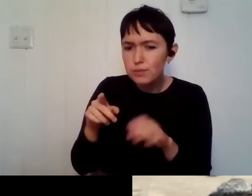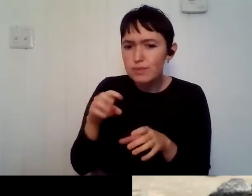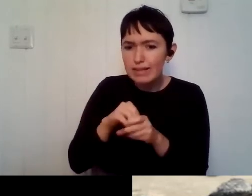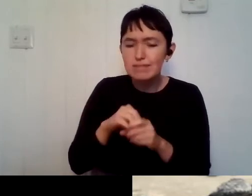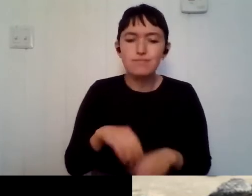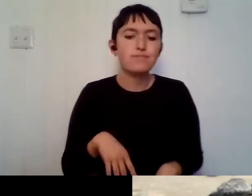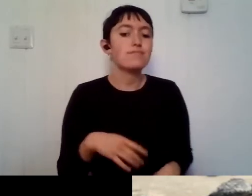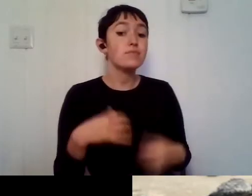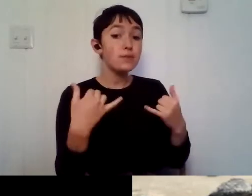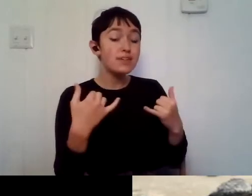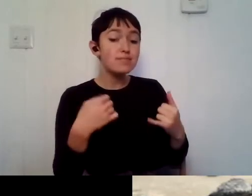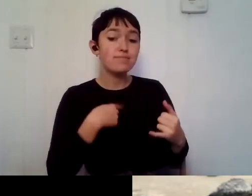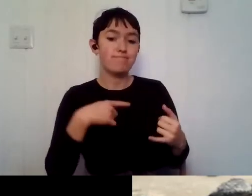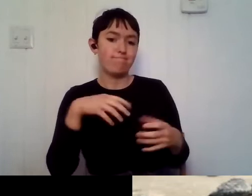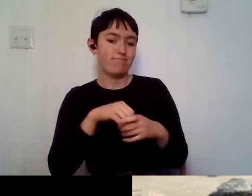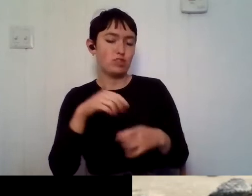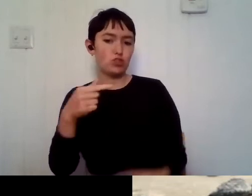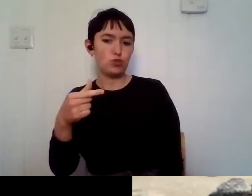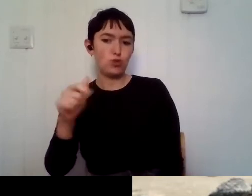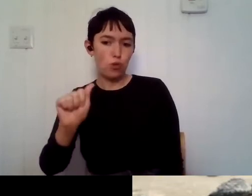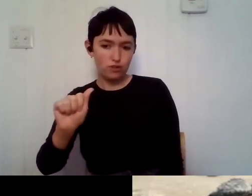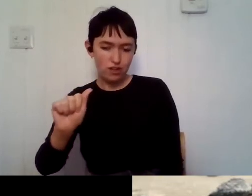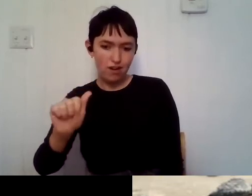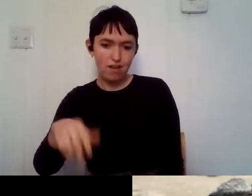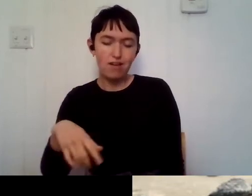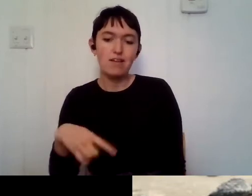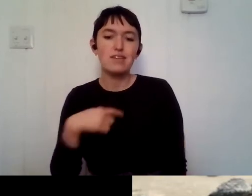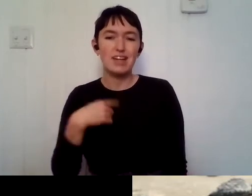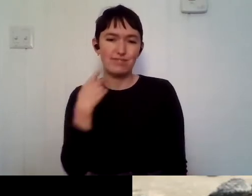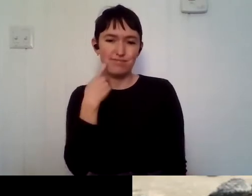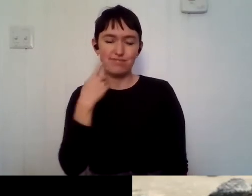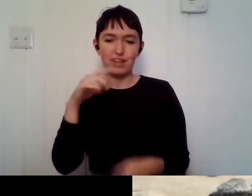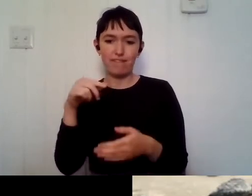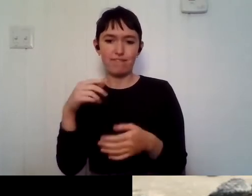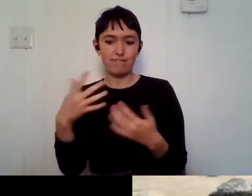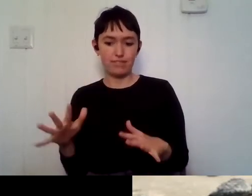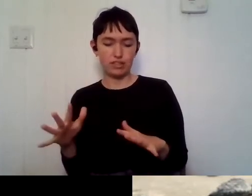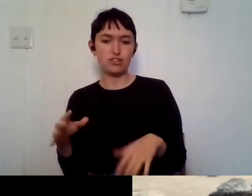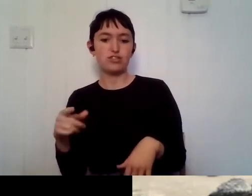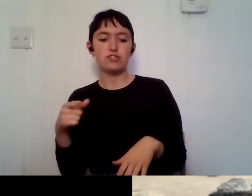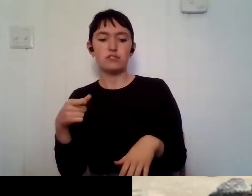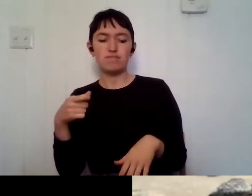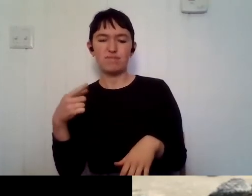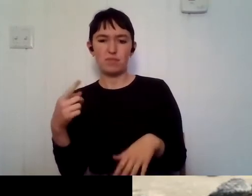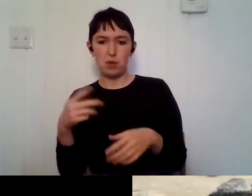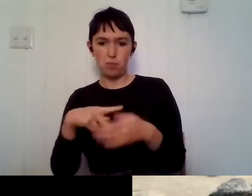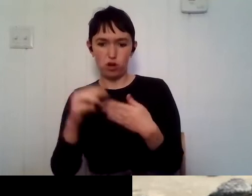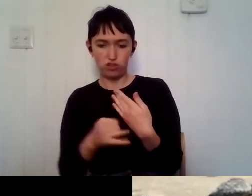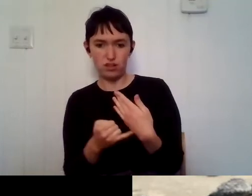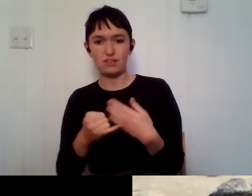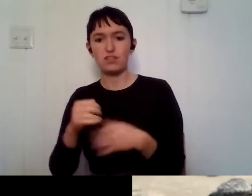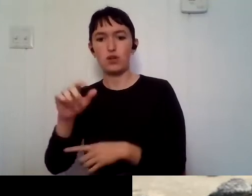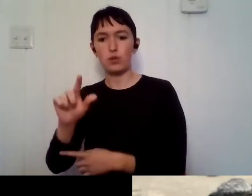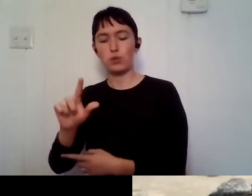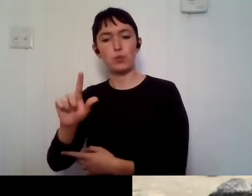in Georgia. I, um, just finished up a position out in Louisiana. Uh, I pretty much have been all over the United